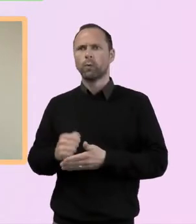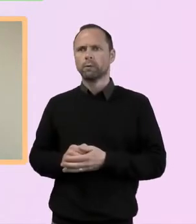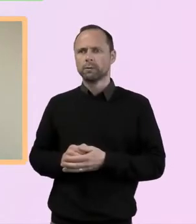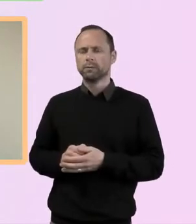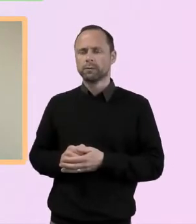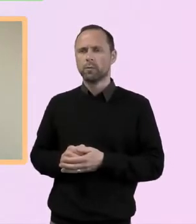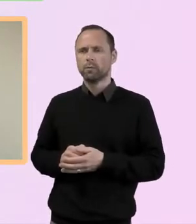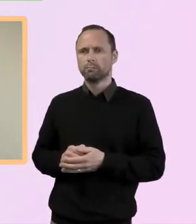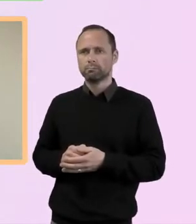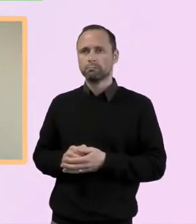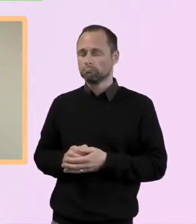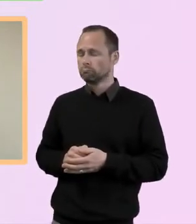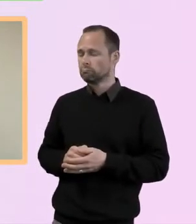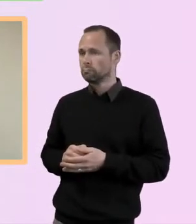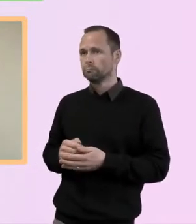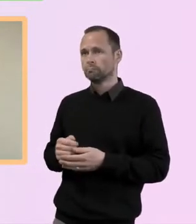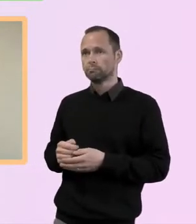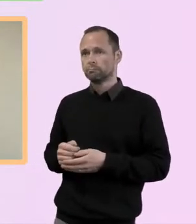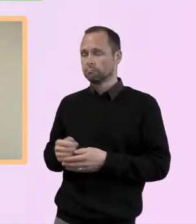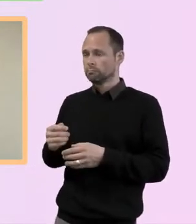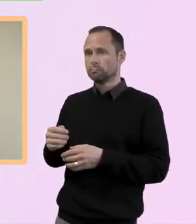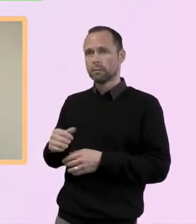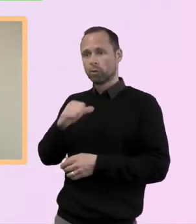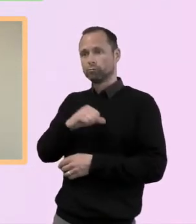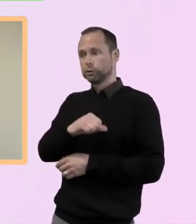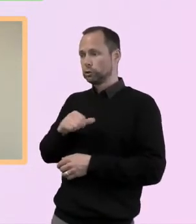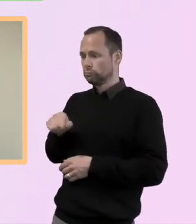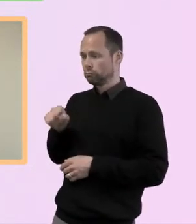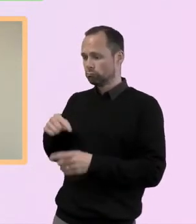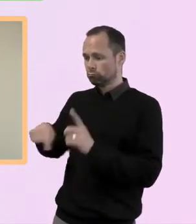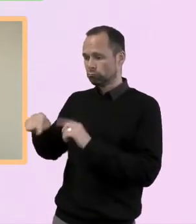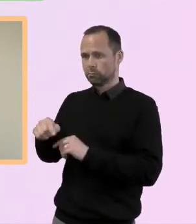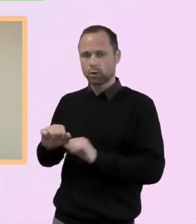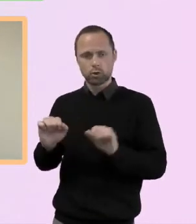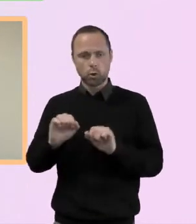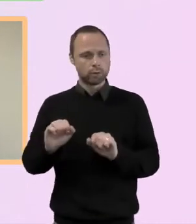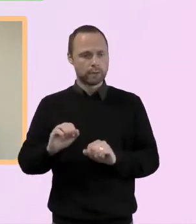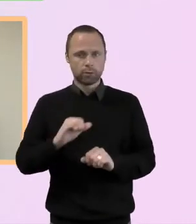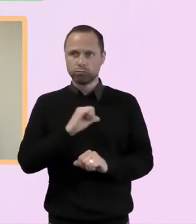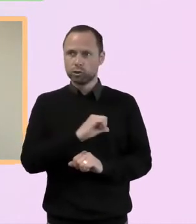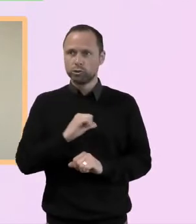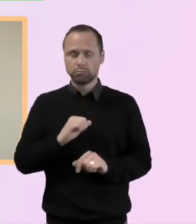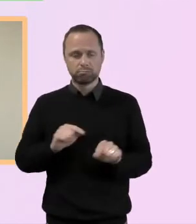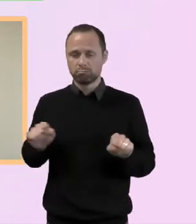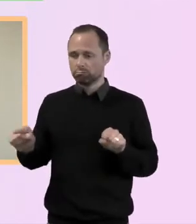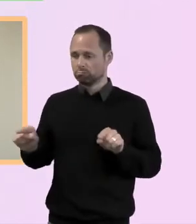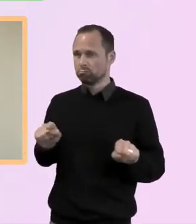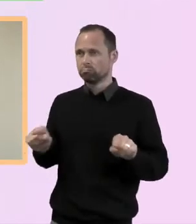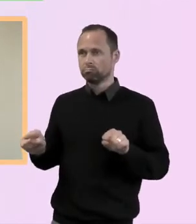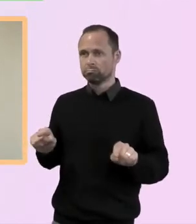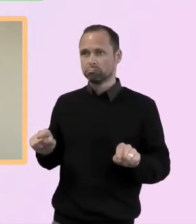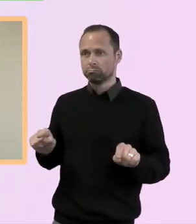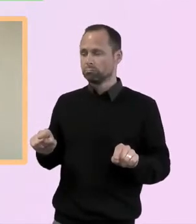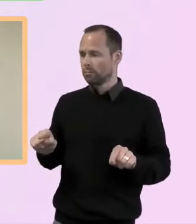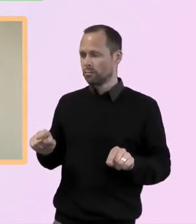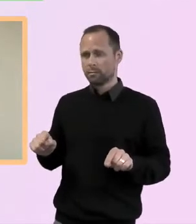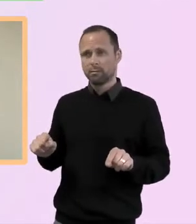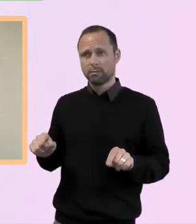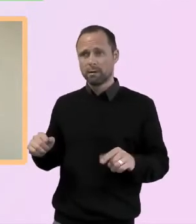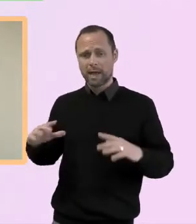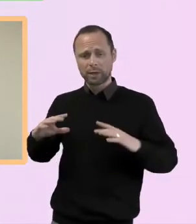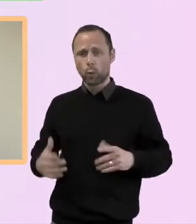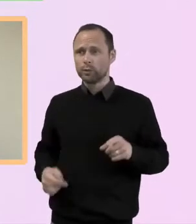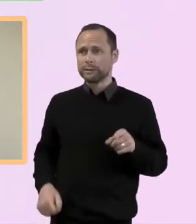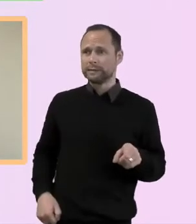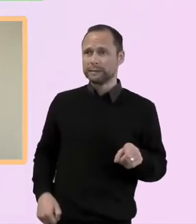both of disciples and of people who've not yet met Christ who were exhausted, that is not equipping or it doesn't even